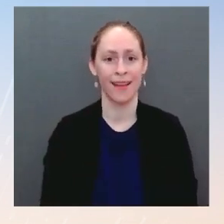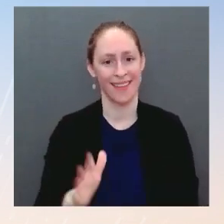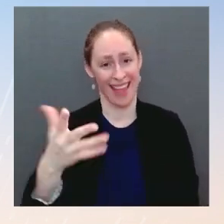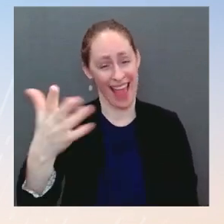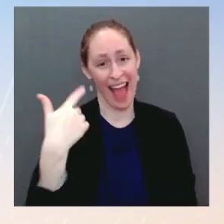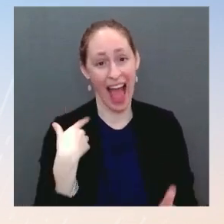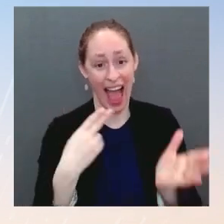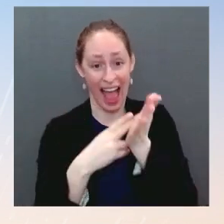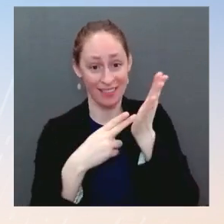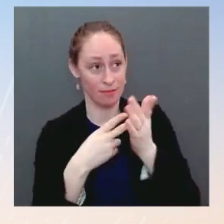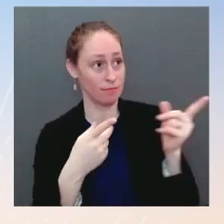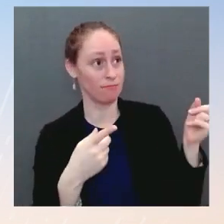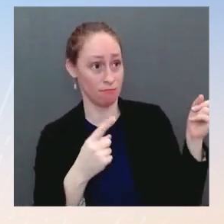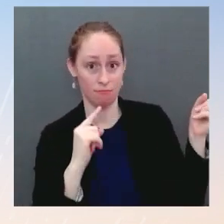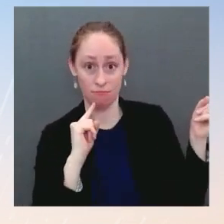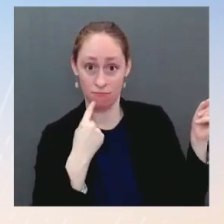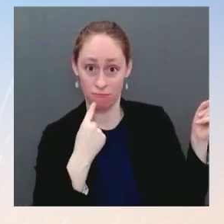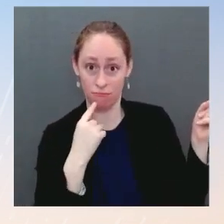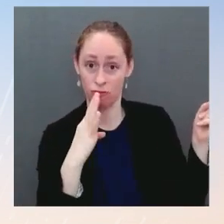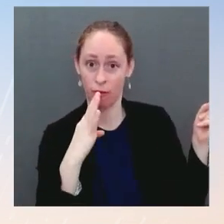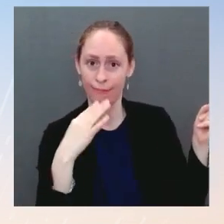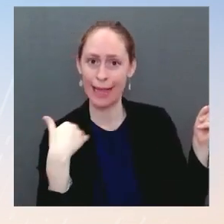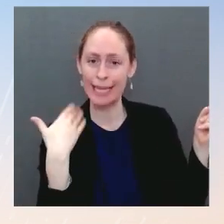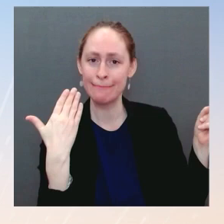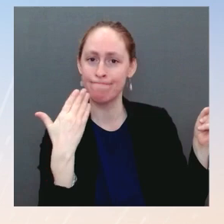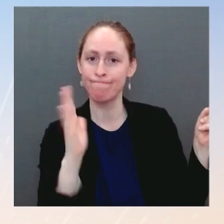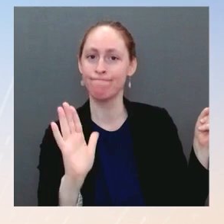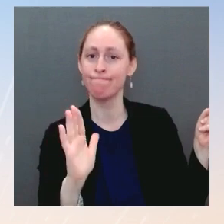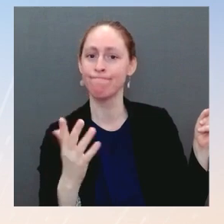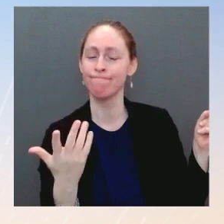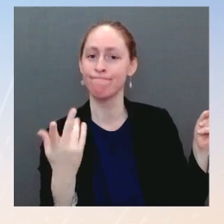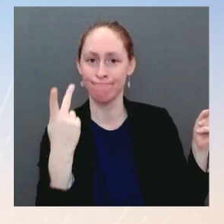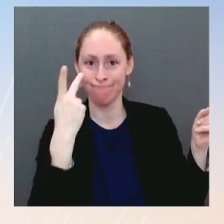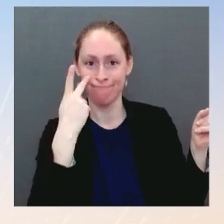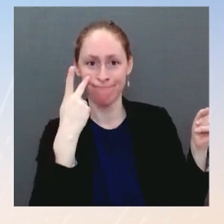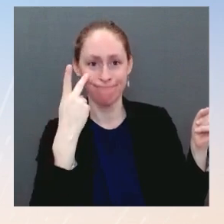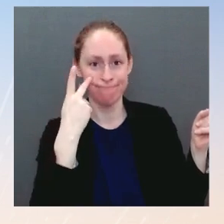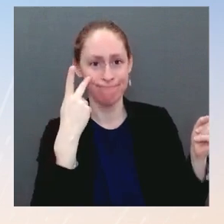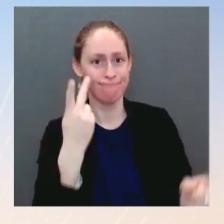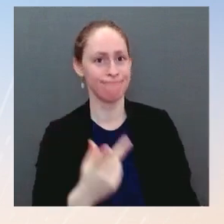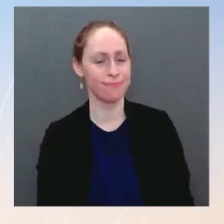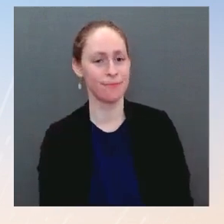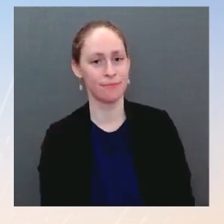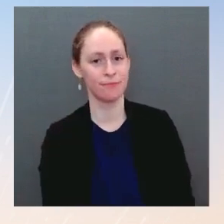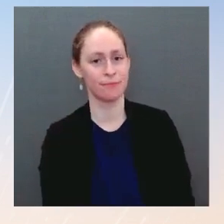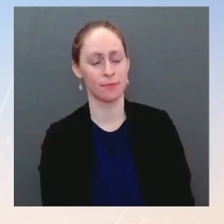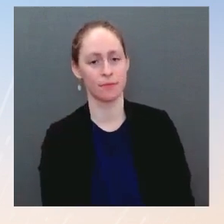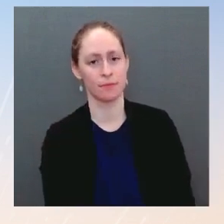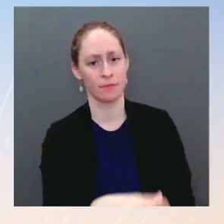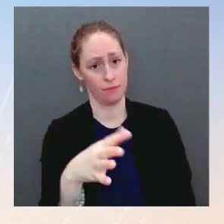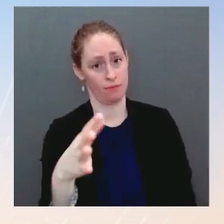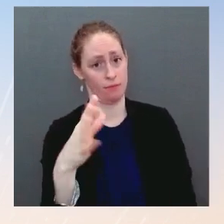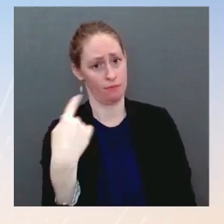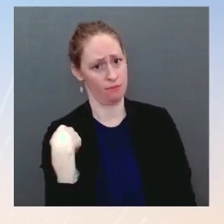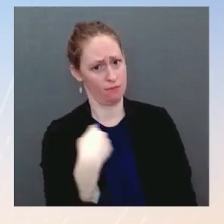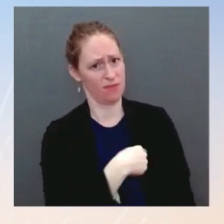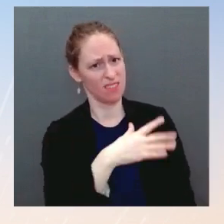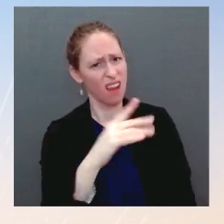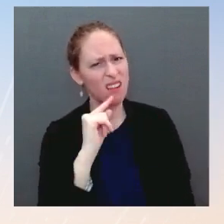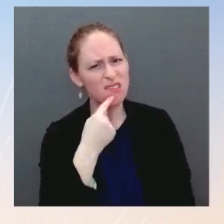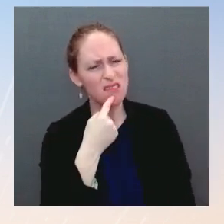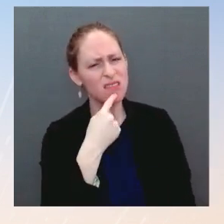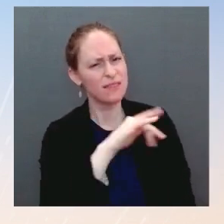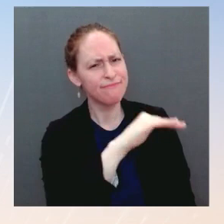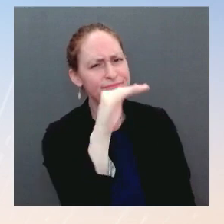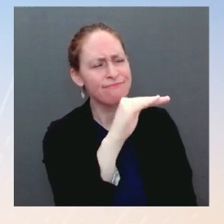are certainly pursuing diplomacy with a level of seriousness and an intention in leaving that door open and pursuing